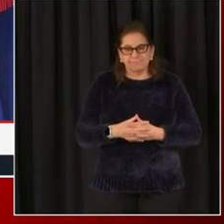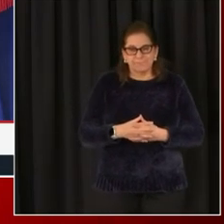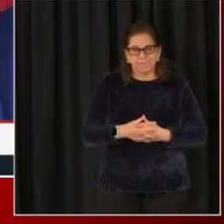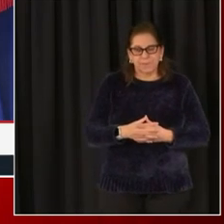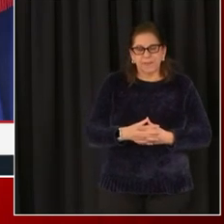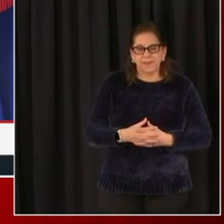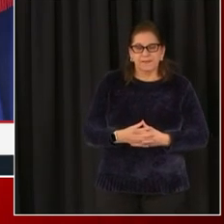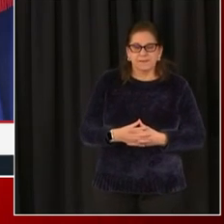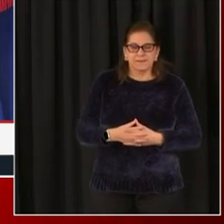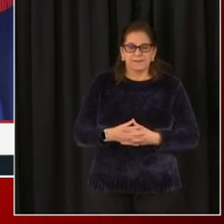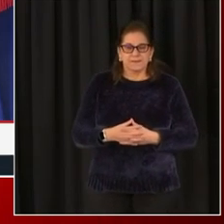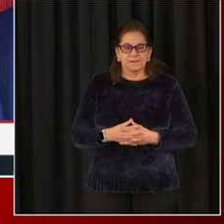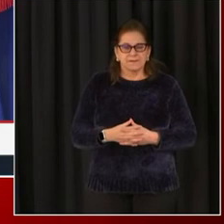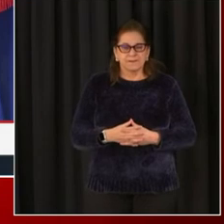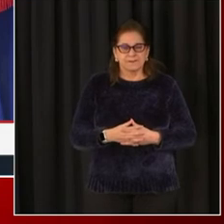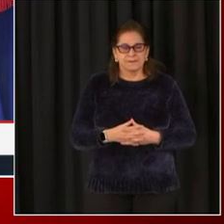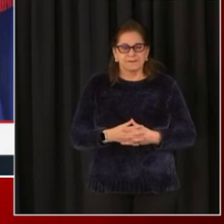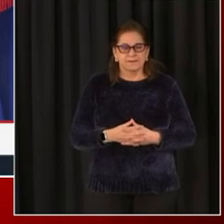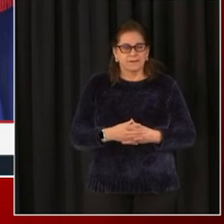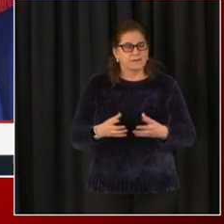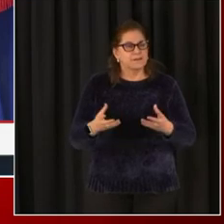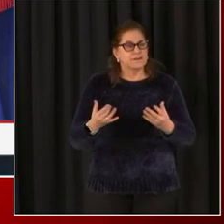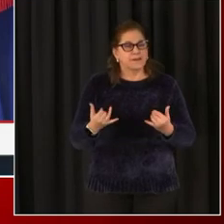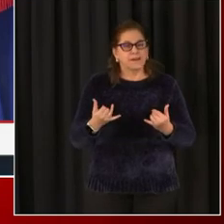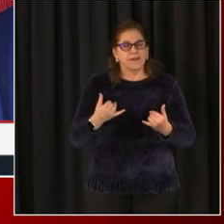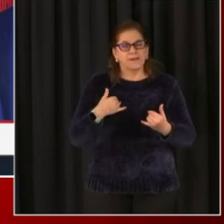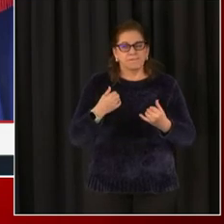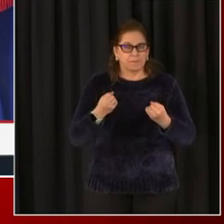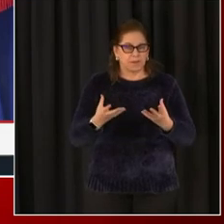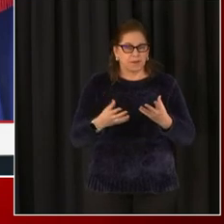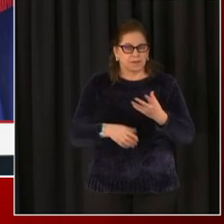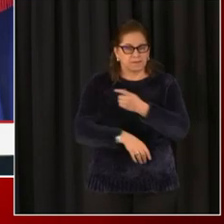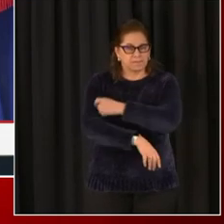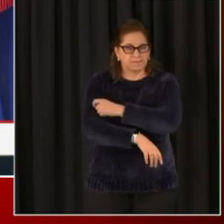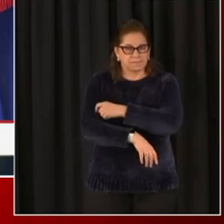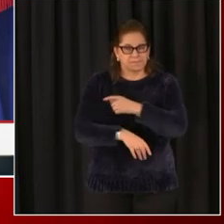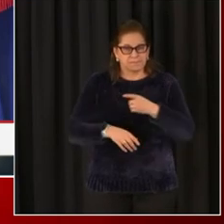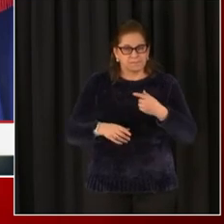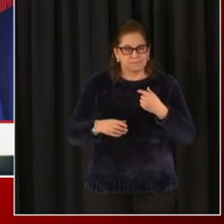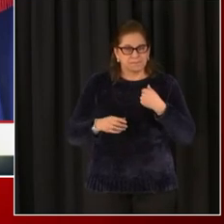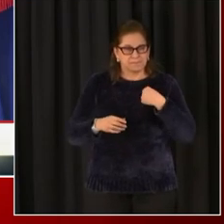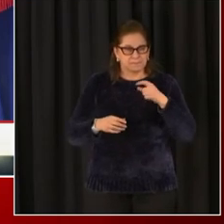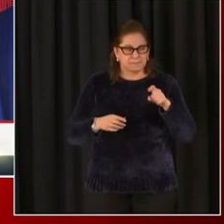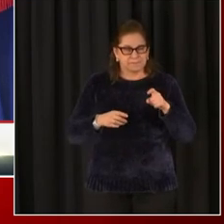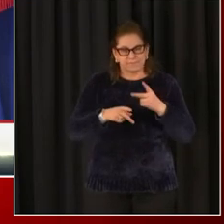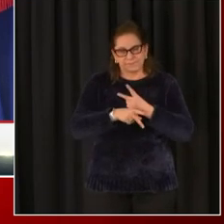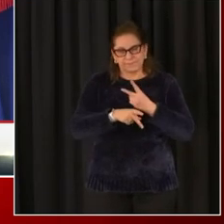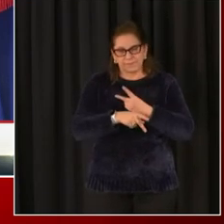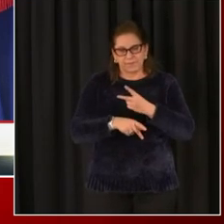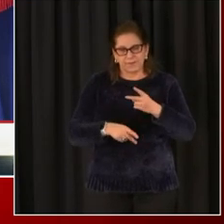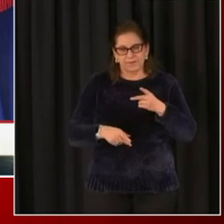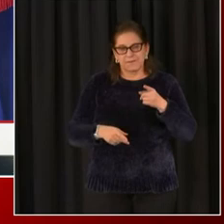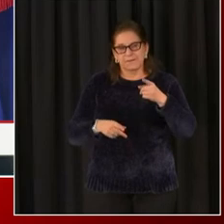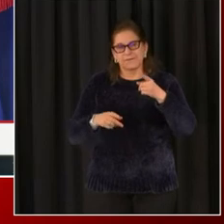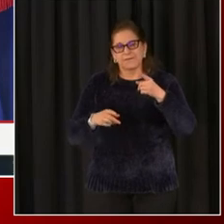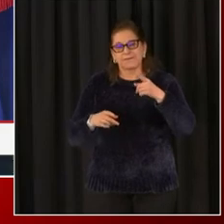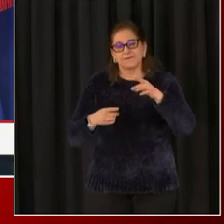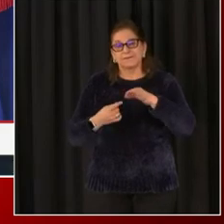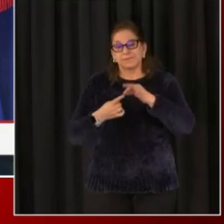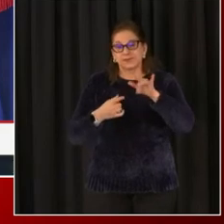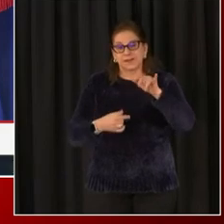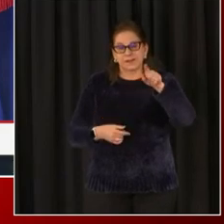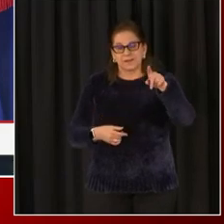be the case, given the fluidity of how much vaccine we receive. Thank you. And I got clarification. It is a DC nursing home,